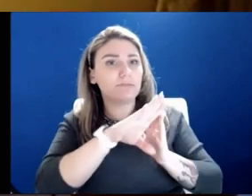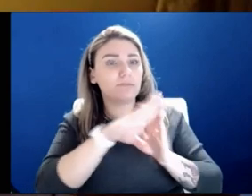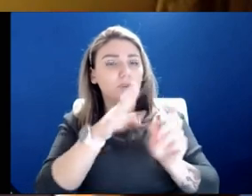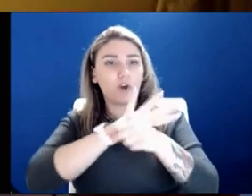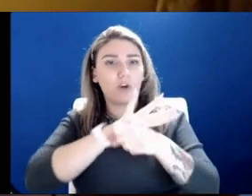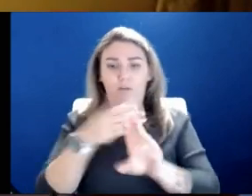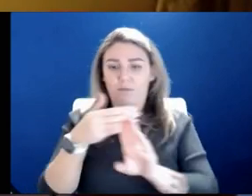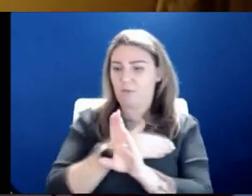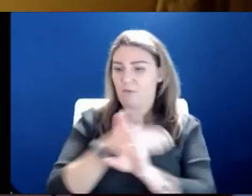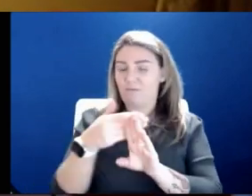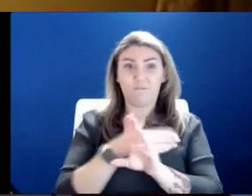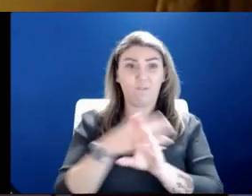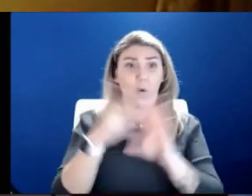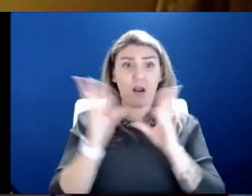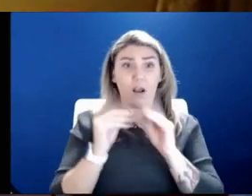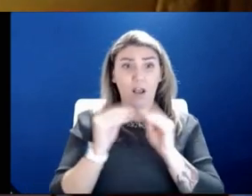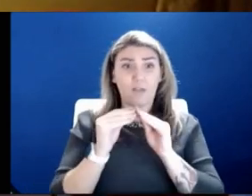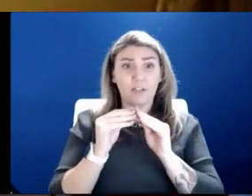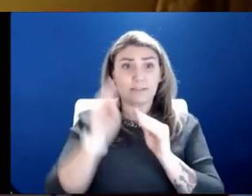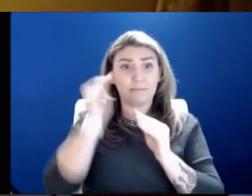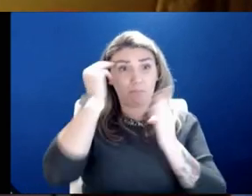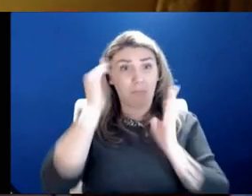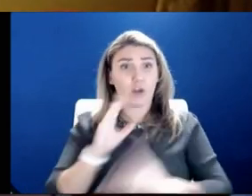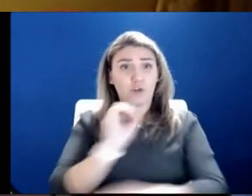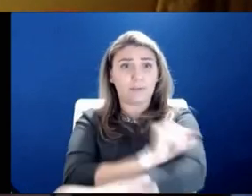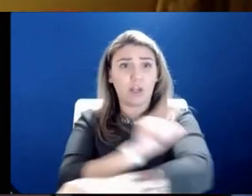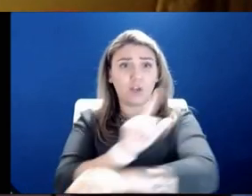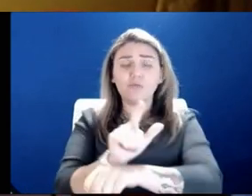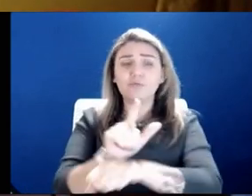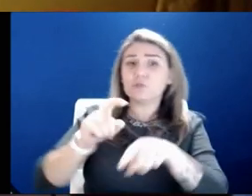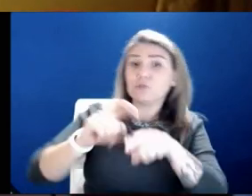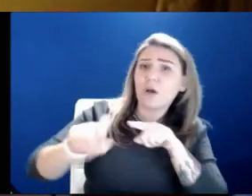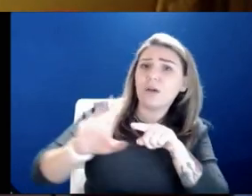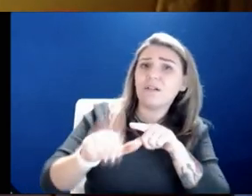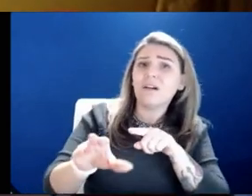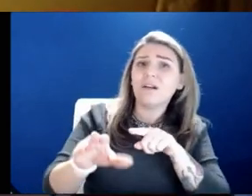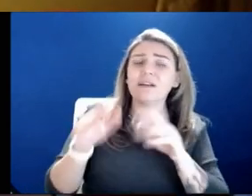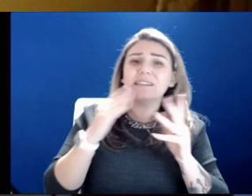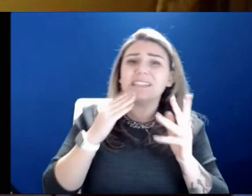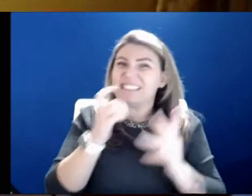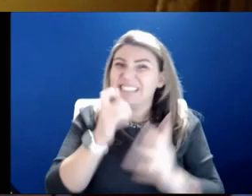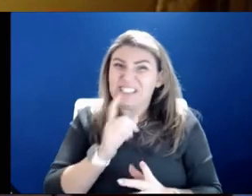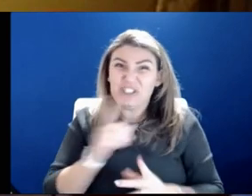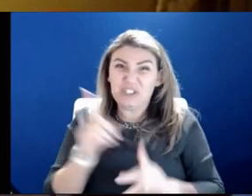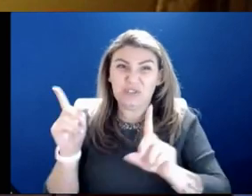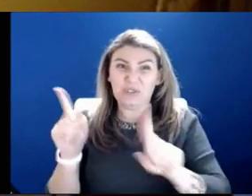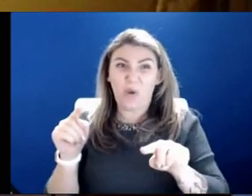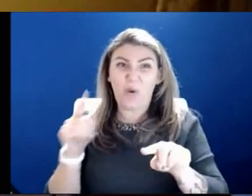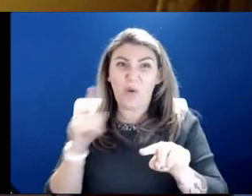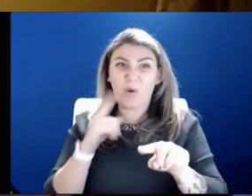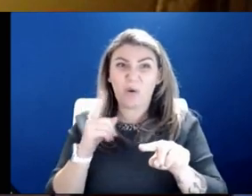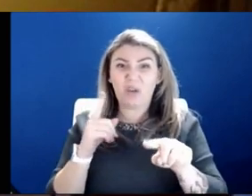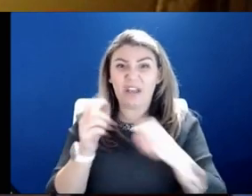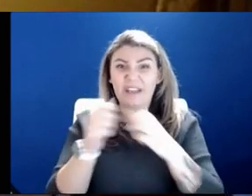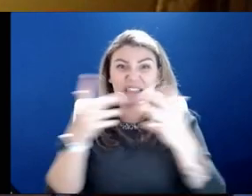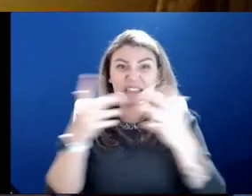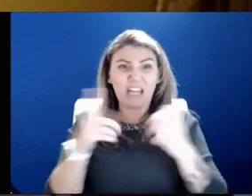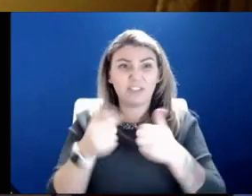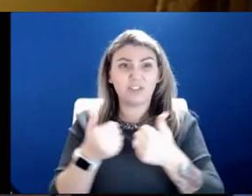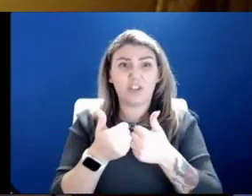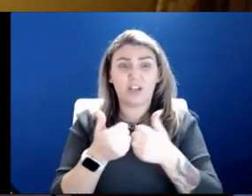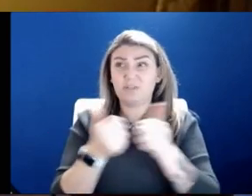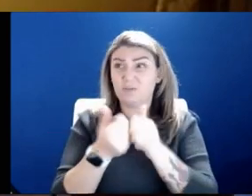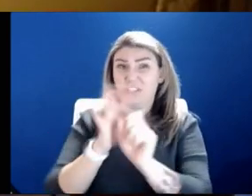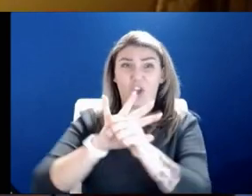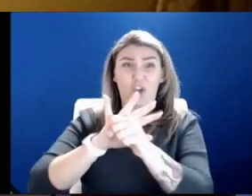mayor of St. Louis called me, uh, and she said, you know, I, I, I'm not sure I should go given a lot of the challenges with COVID